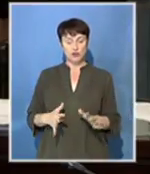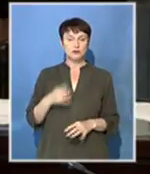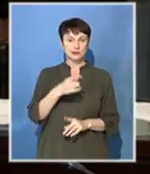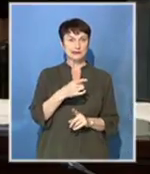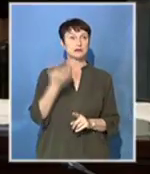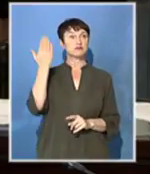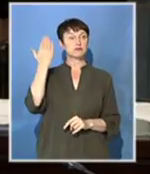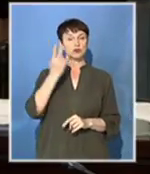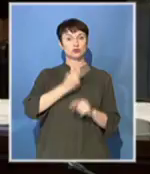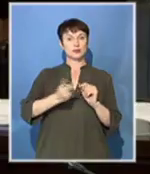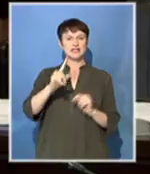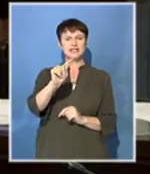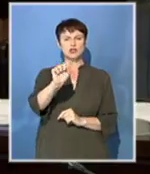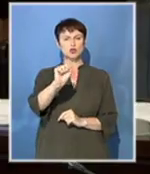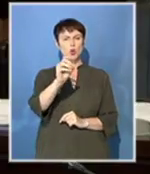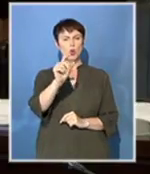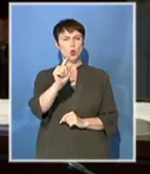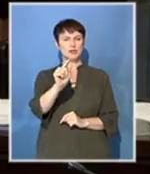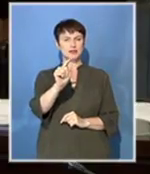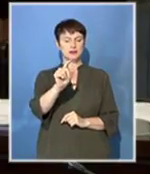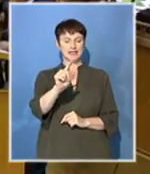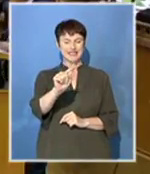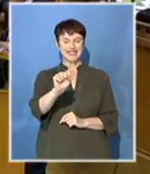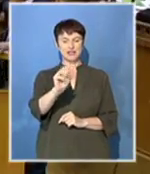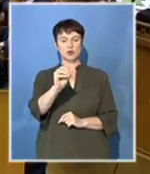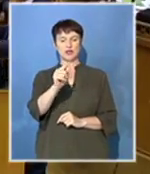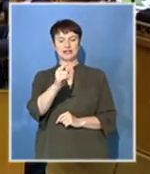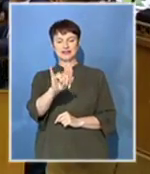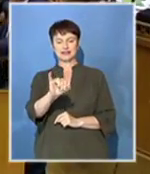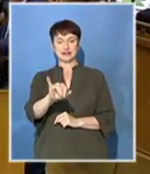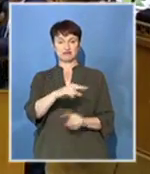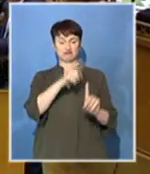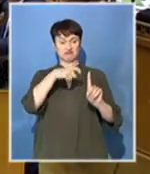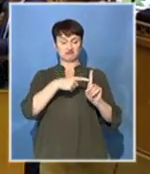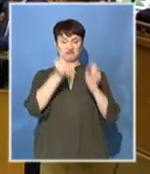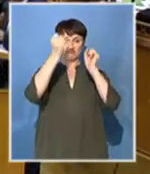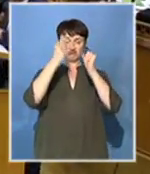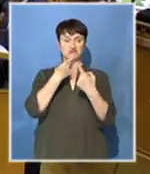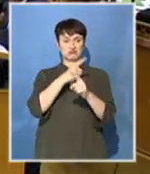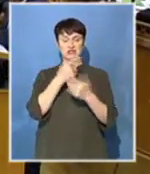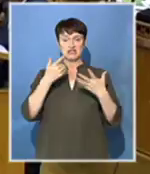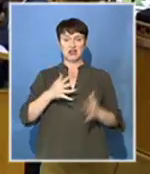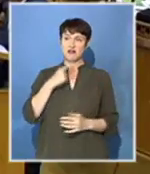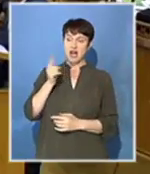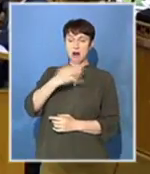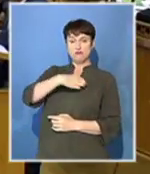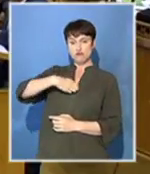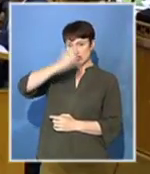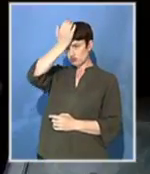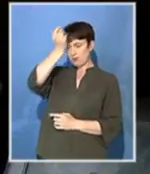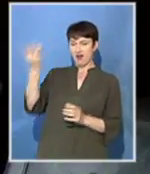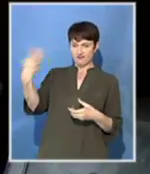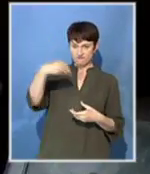Chairperson Zola Tsozi implicated, among others, President Jacob Zuma in Project State Capture.